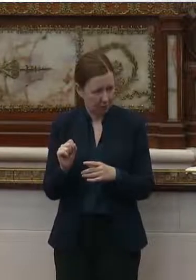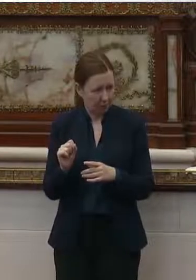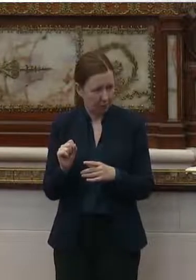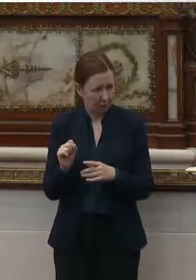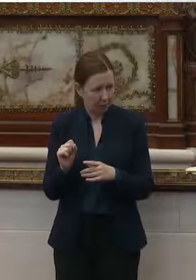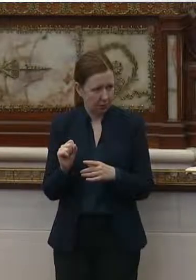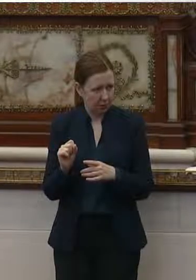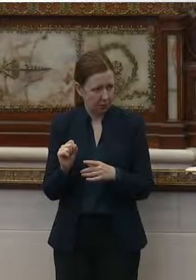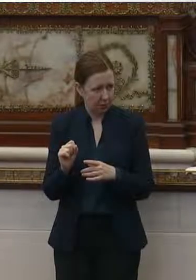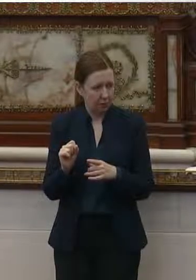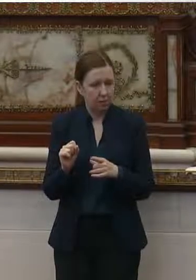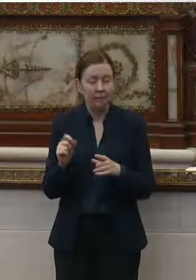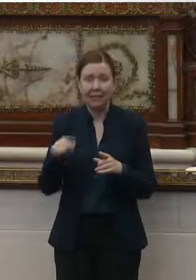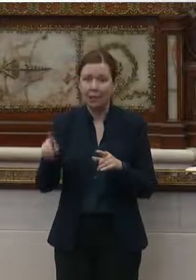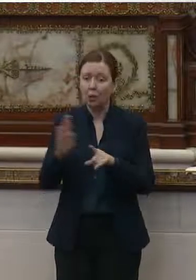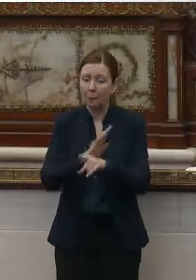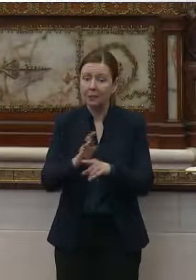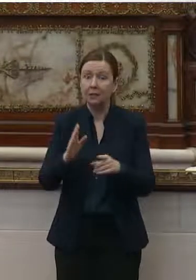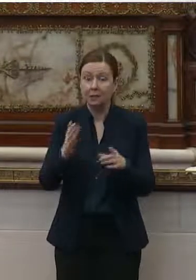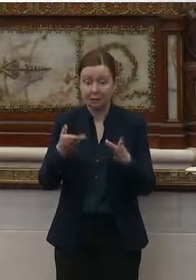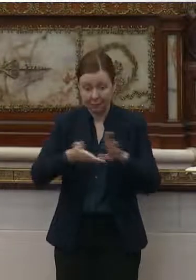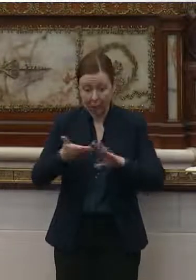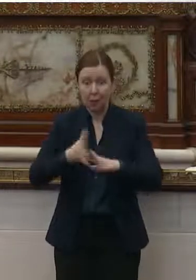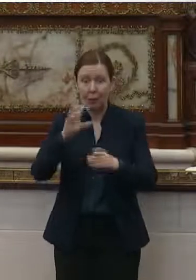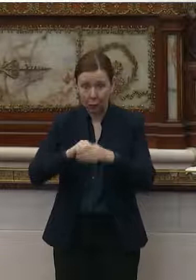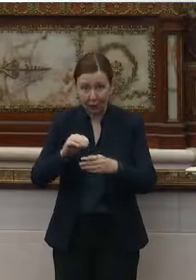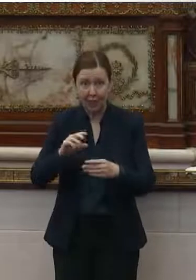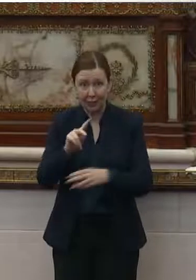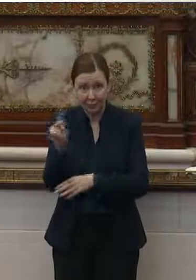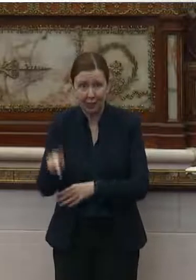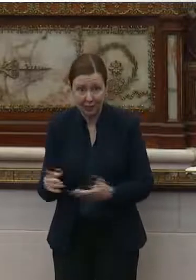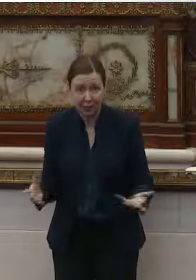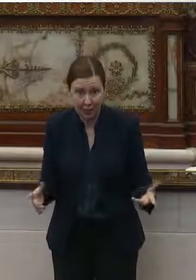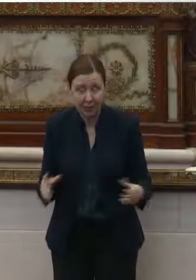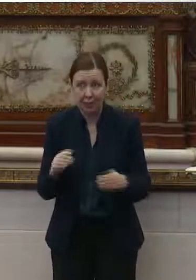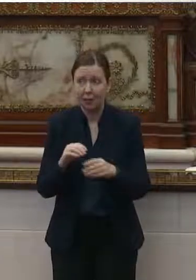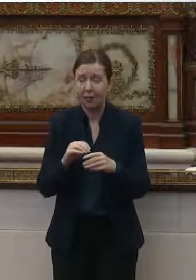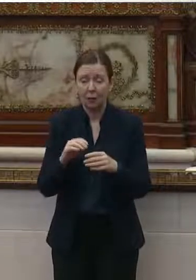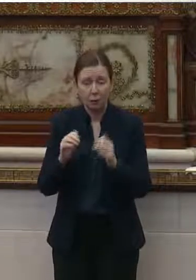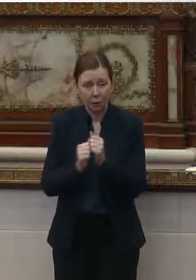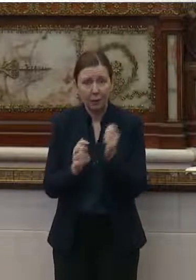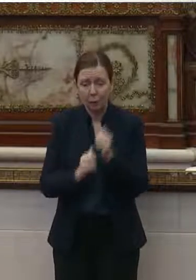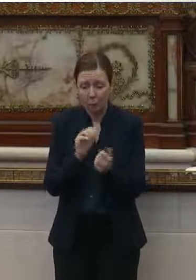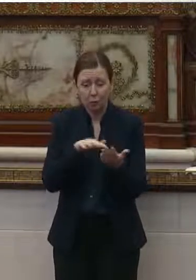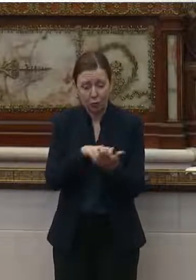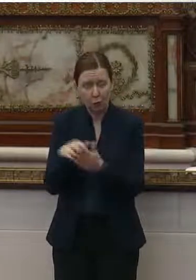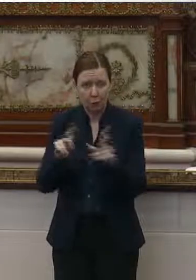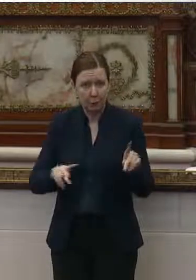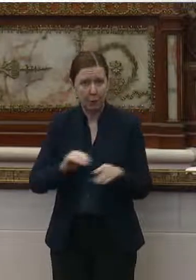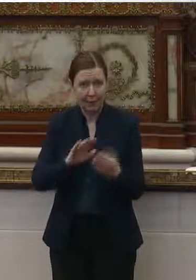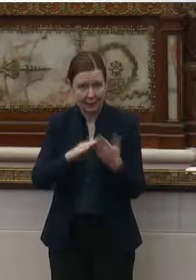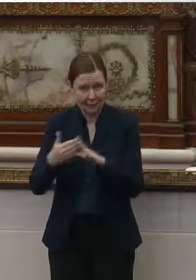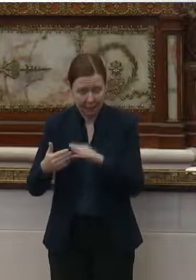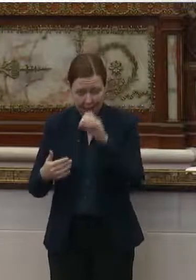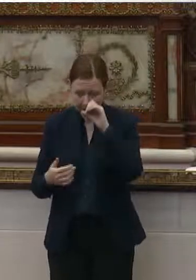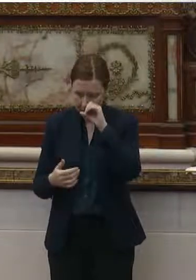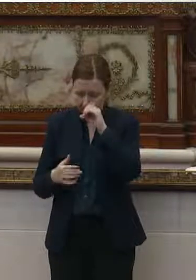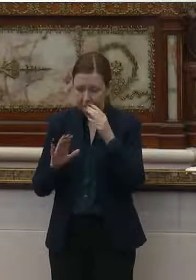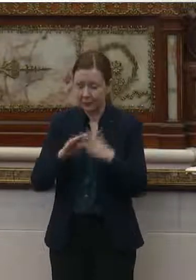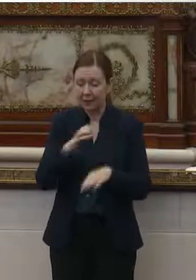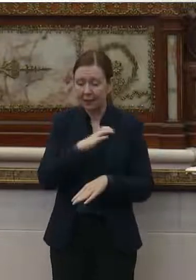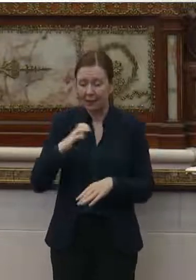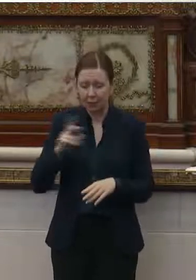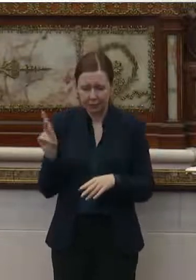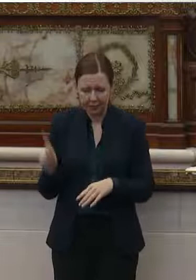are businesses operating within Philadelphia in charge of caring for the most vulnerable citizens of our city. As the City Council of